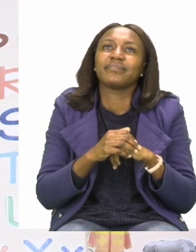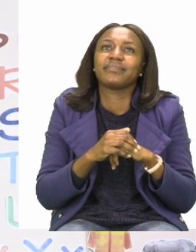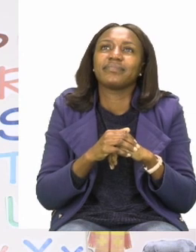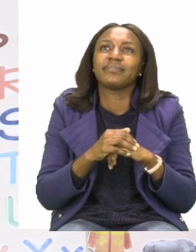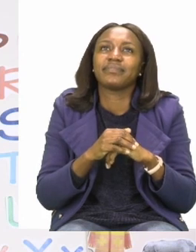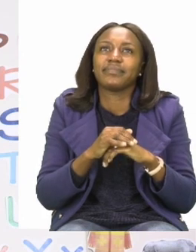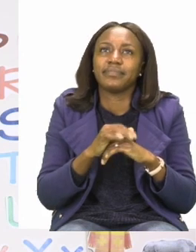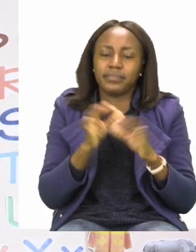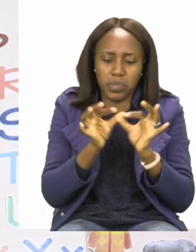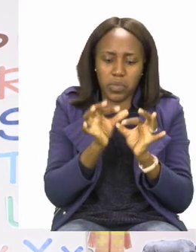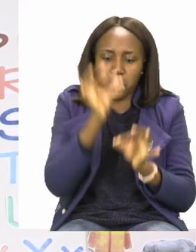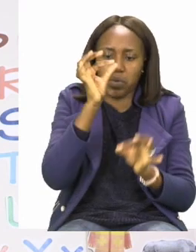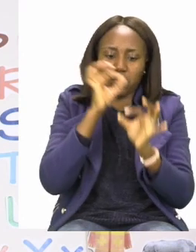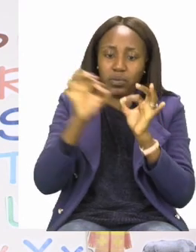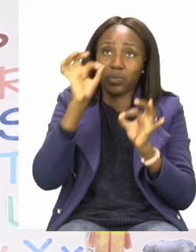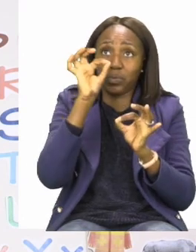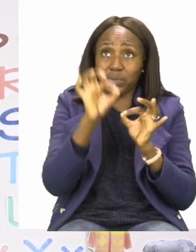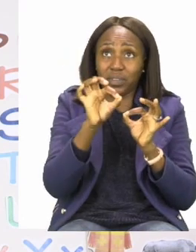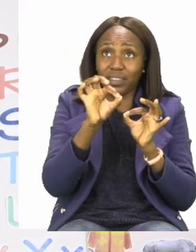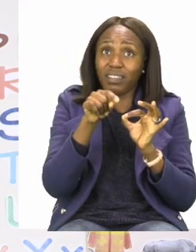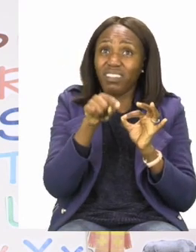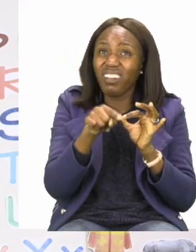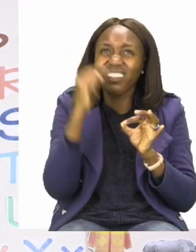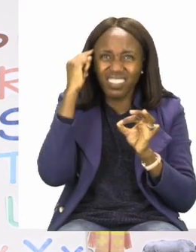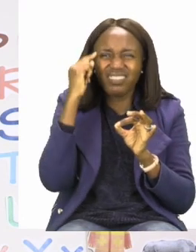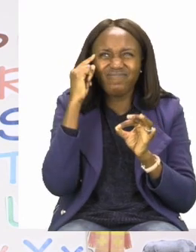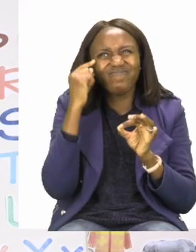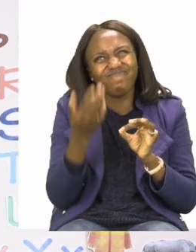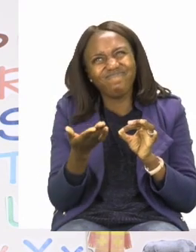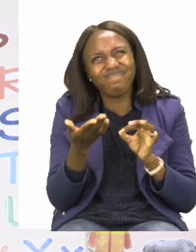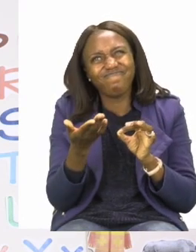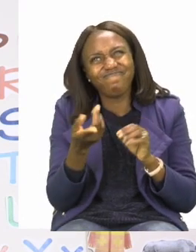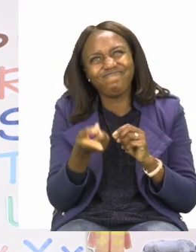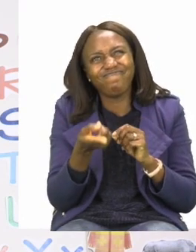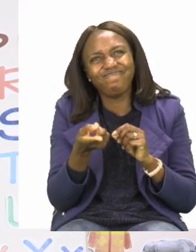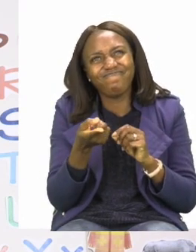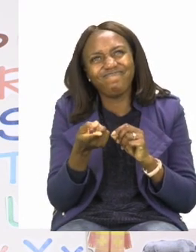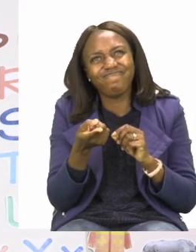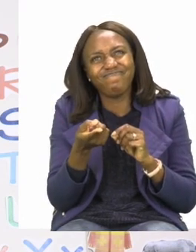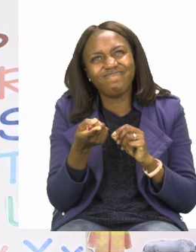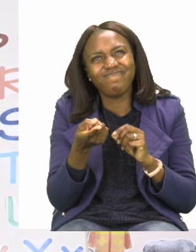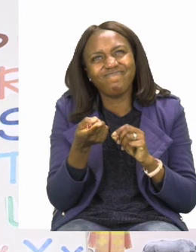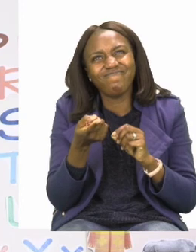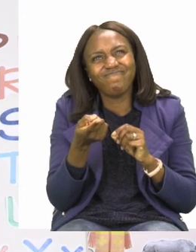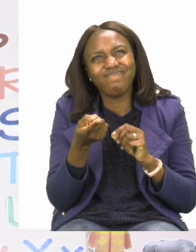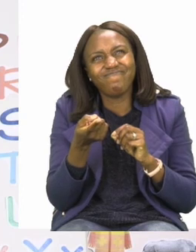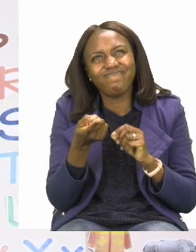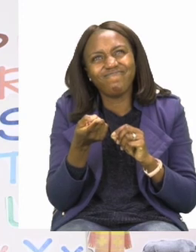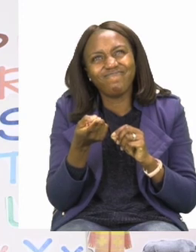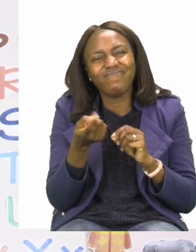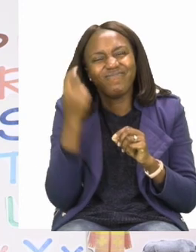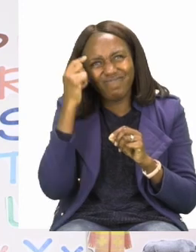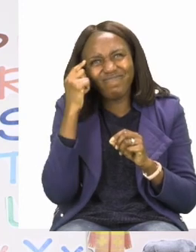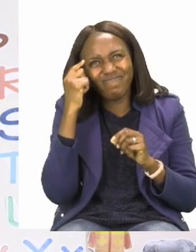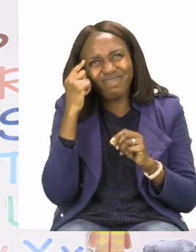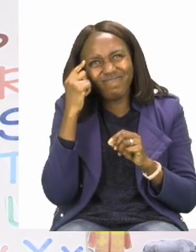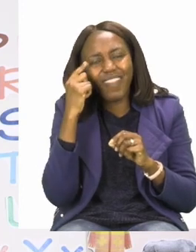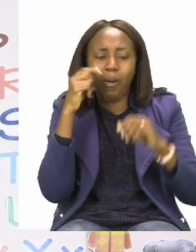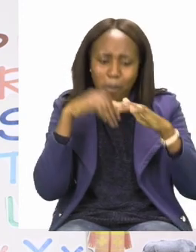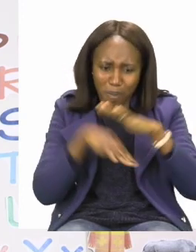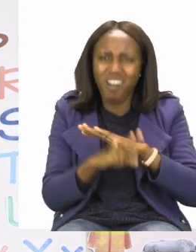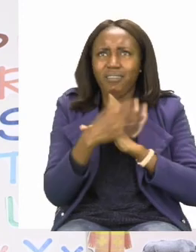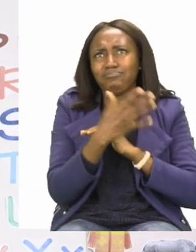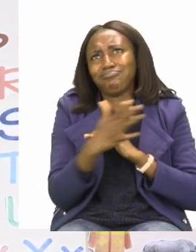We have a candle. Hmm. Maybe the candle is going to sink.